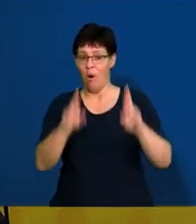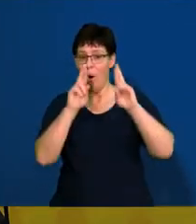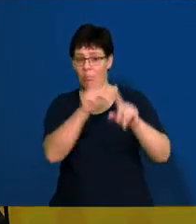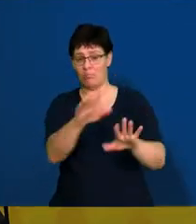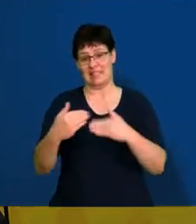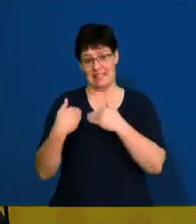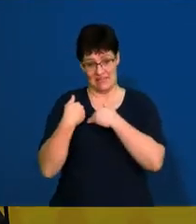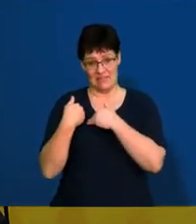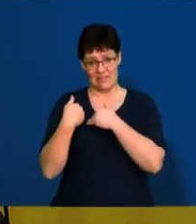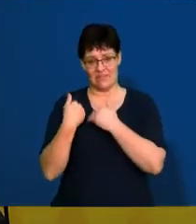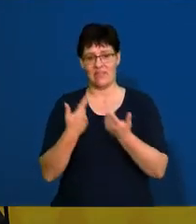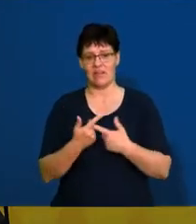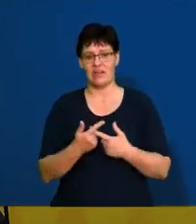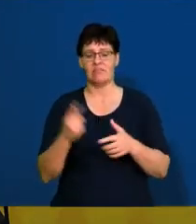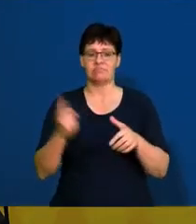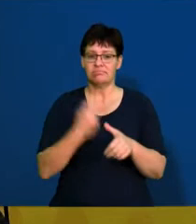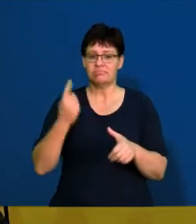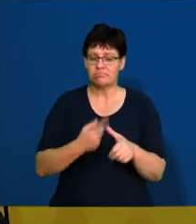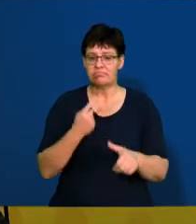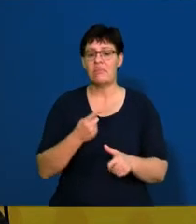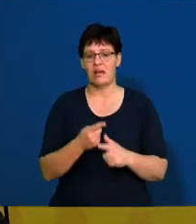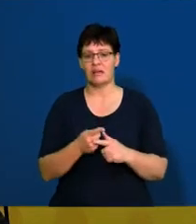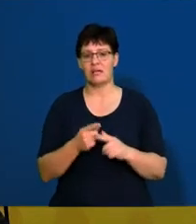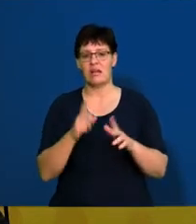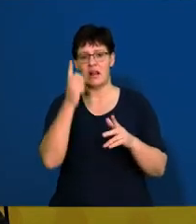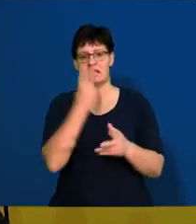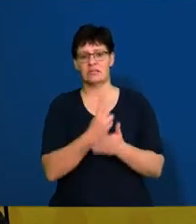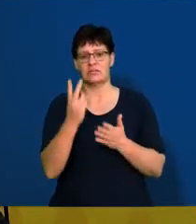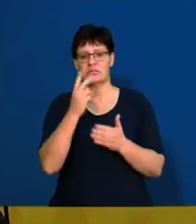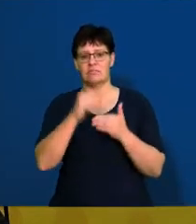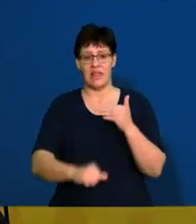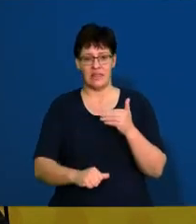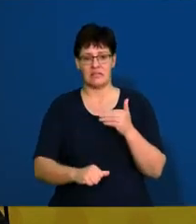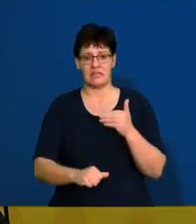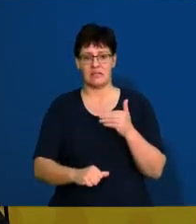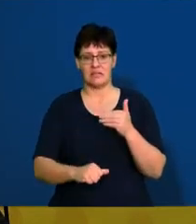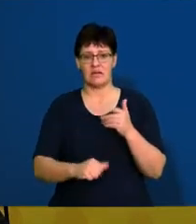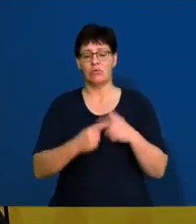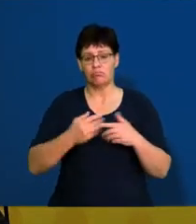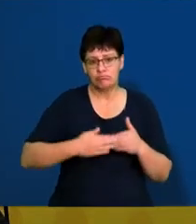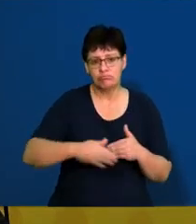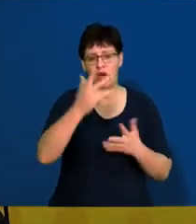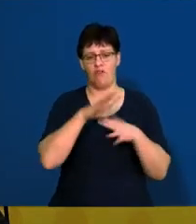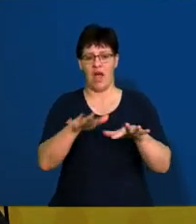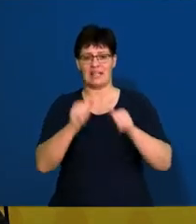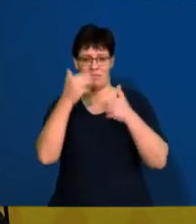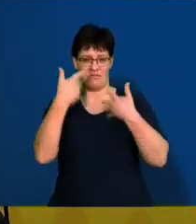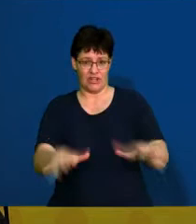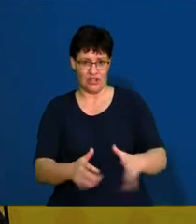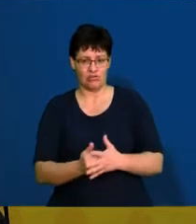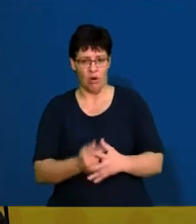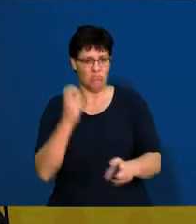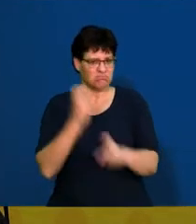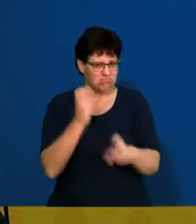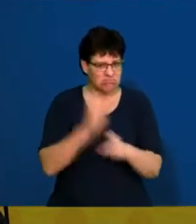safe and counting down. You have less than two months to go before you finish your exam, so I hope you're putting in the hard